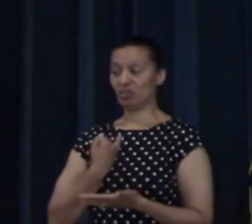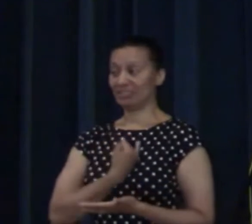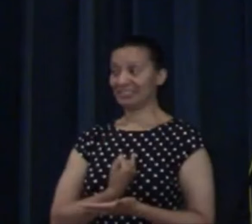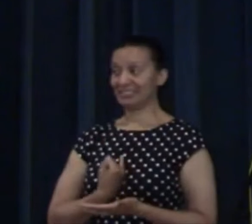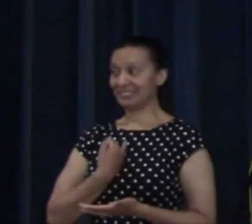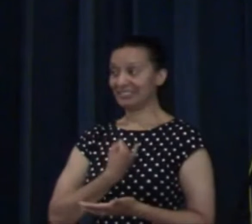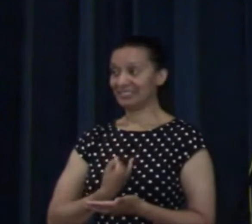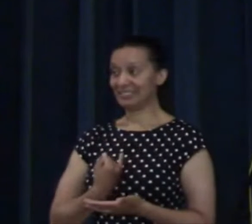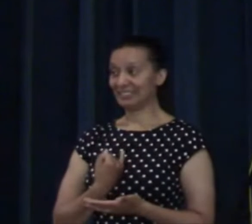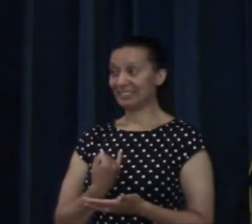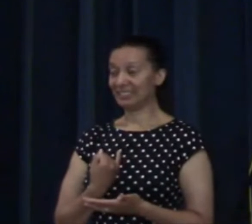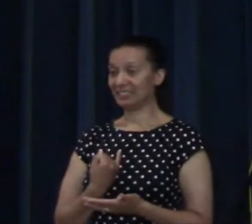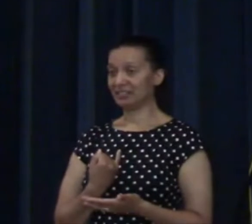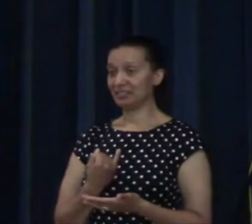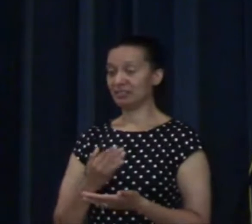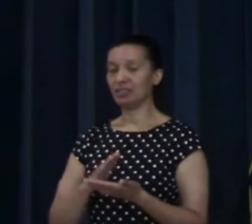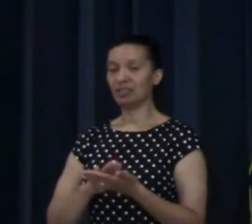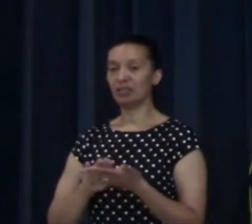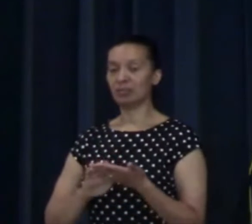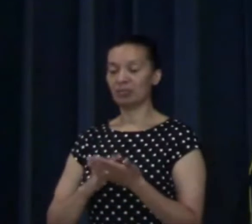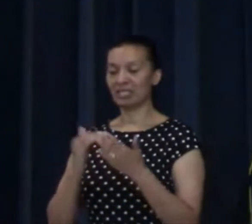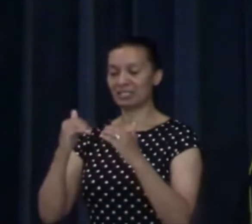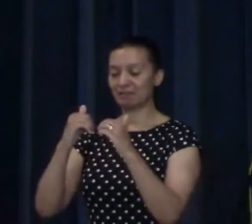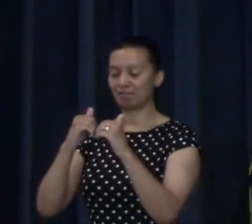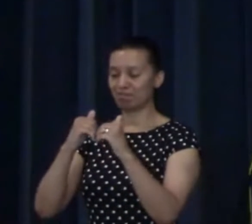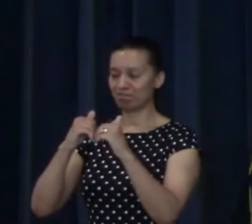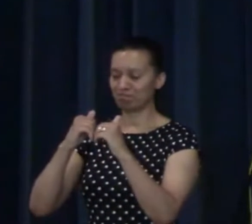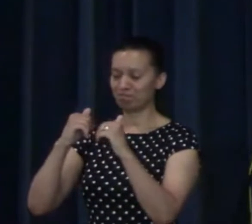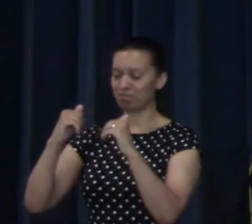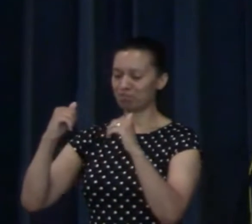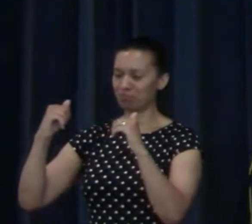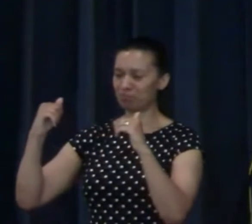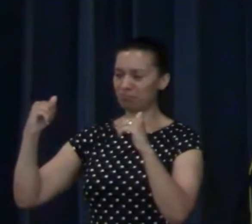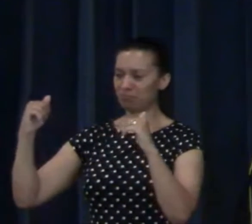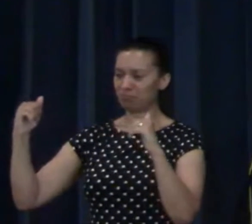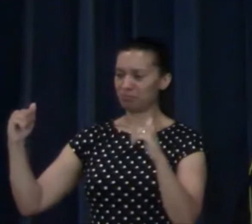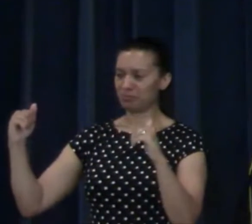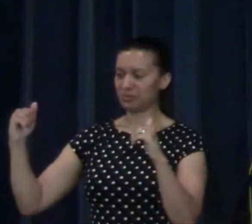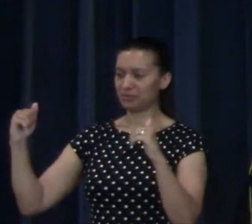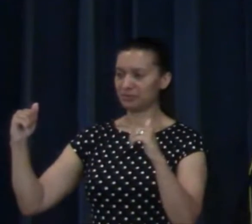drives a wedge in our relationship with God.